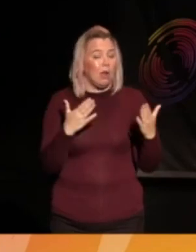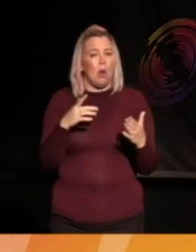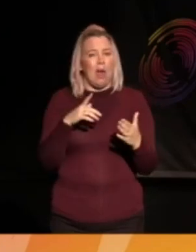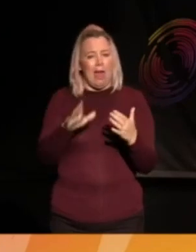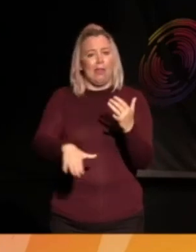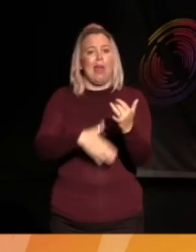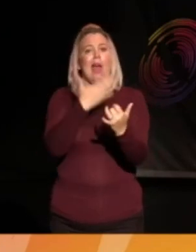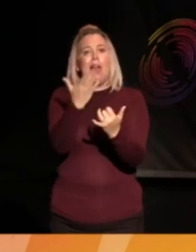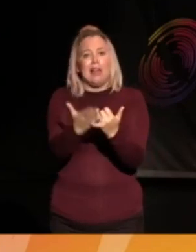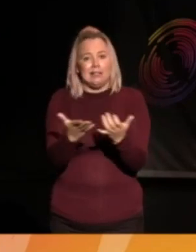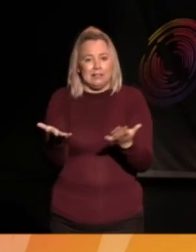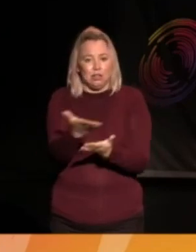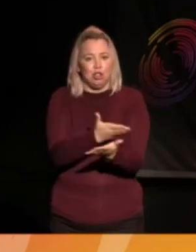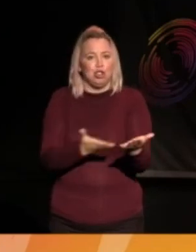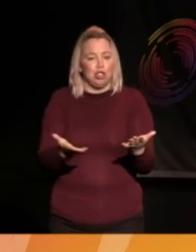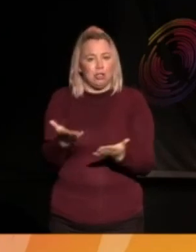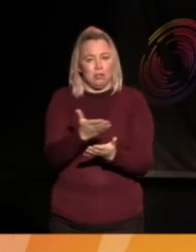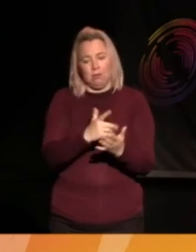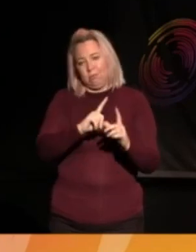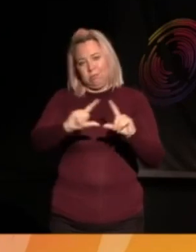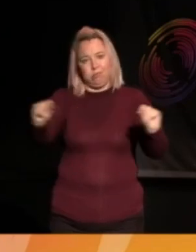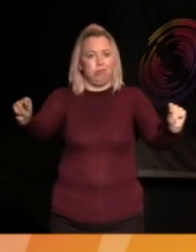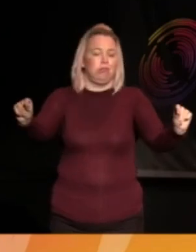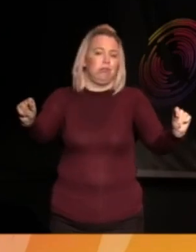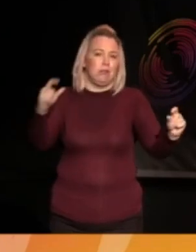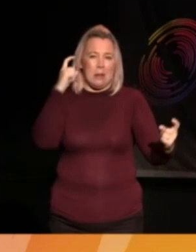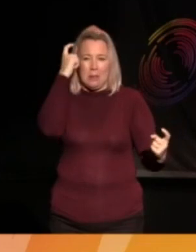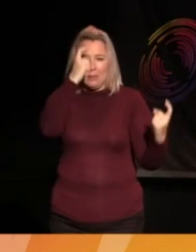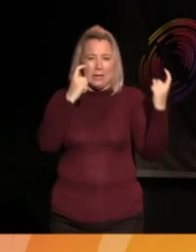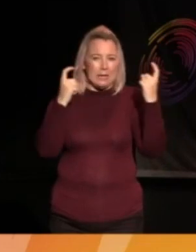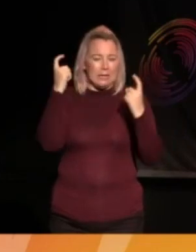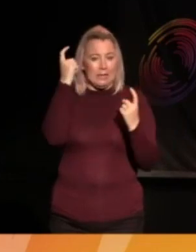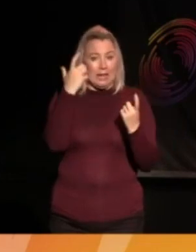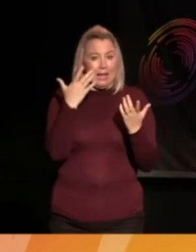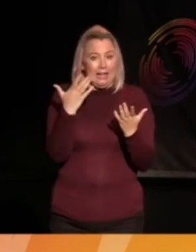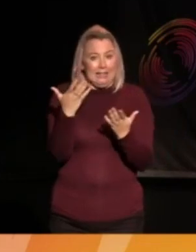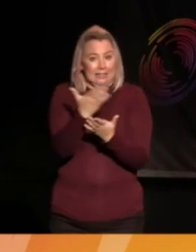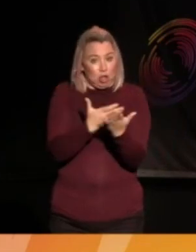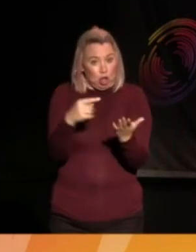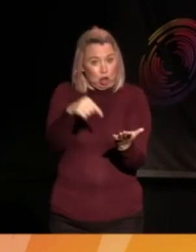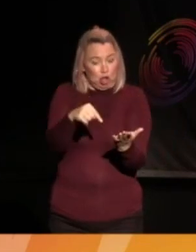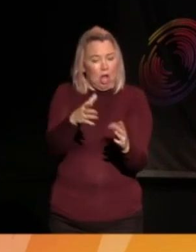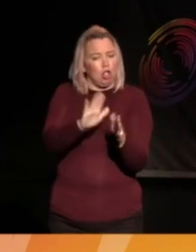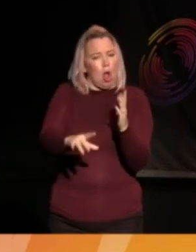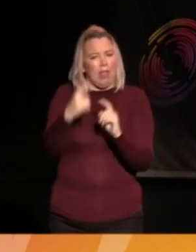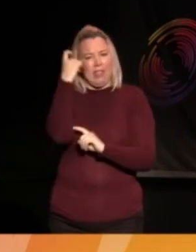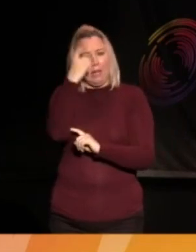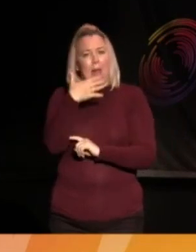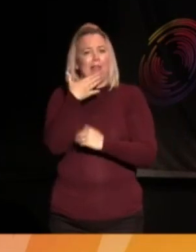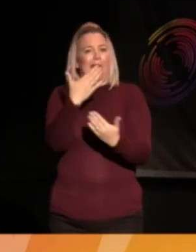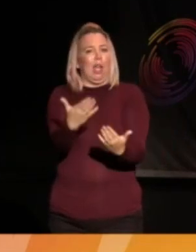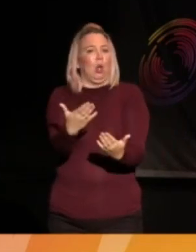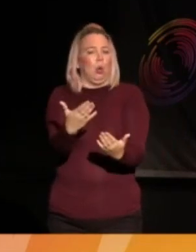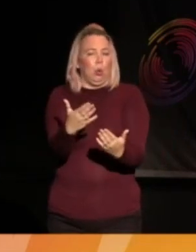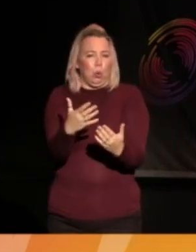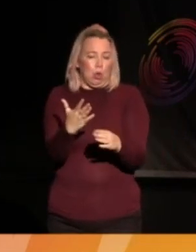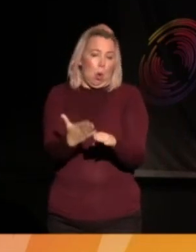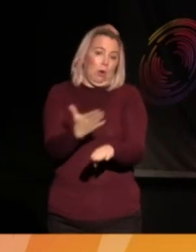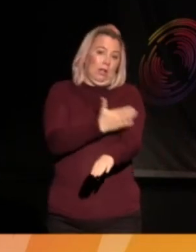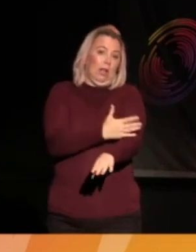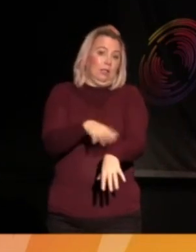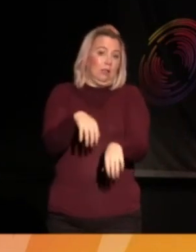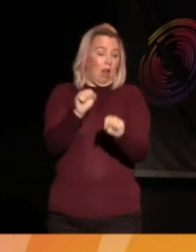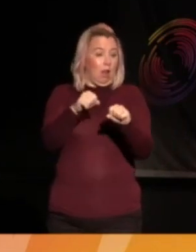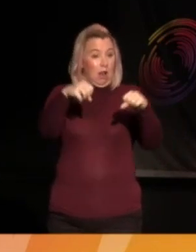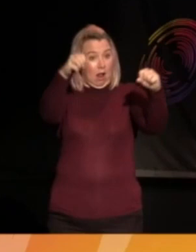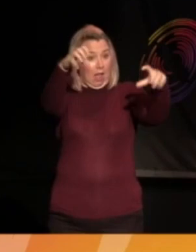get to the end of this discussion, I wanted to go away with the thinking that the discussion promotes, rather than sort of just round it up with a bow. So if you just put the